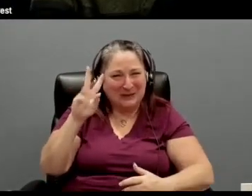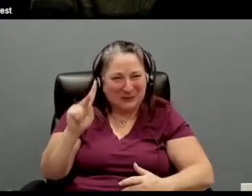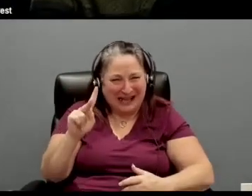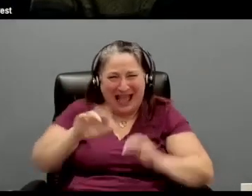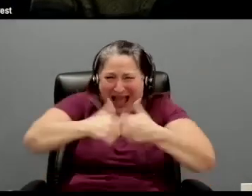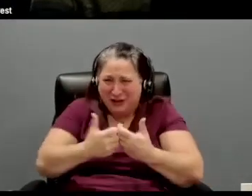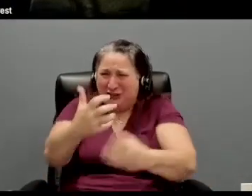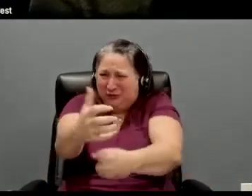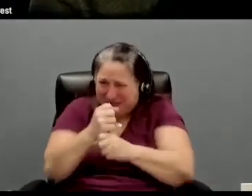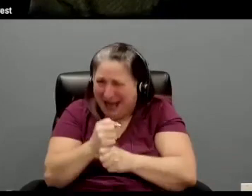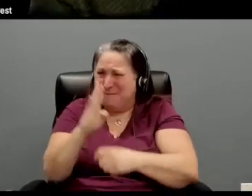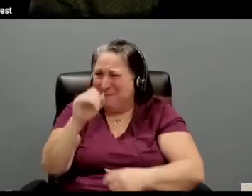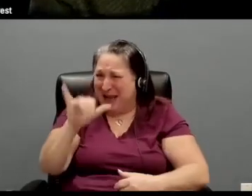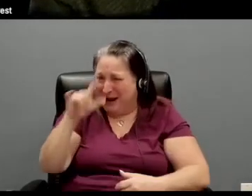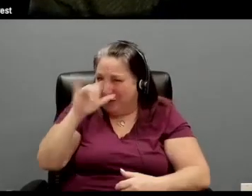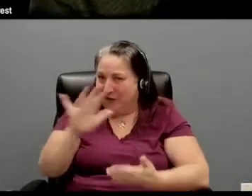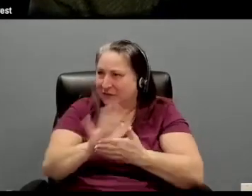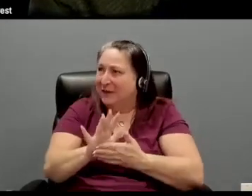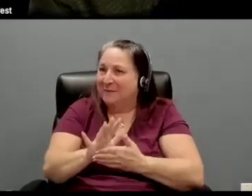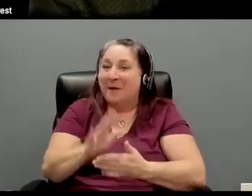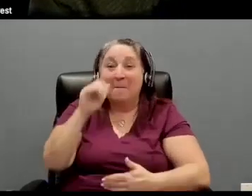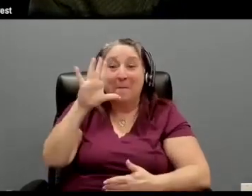film? Oh, how did you get me?